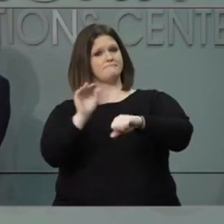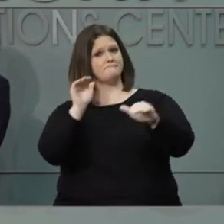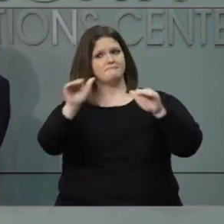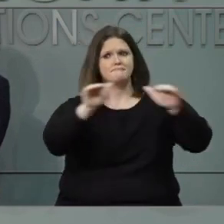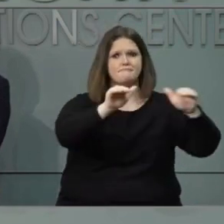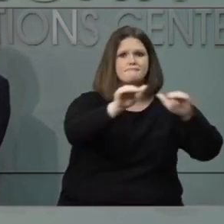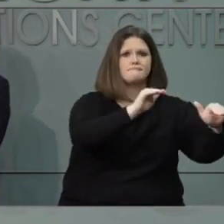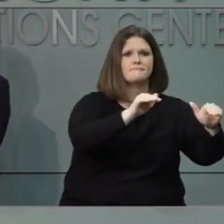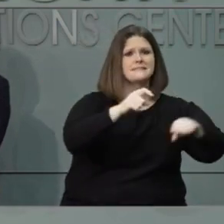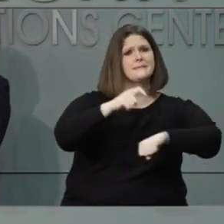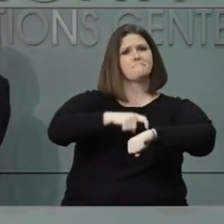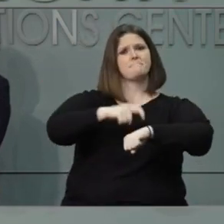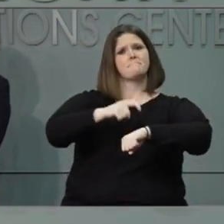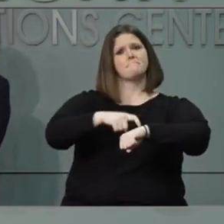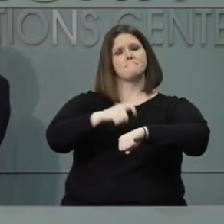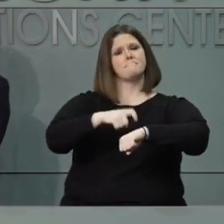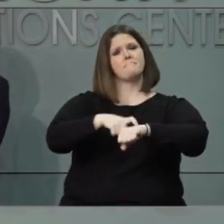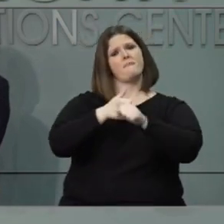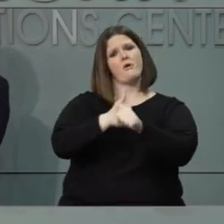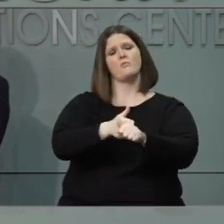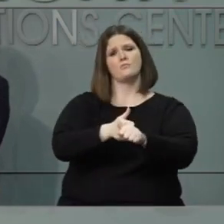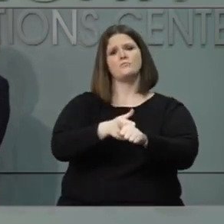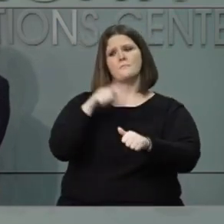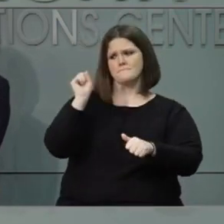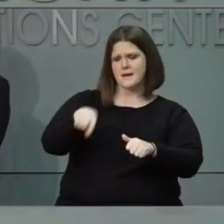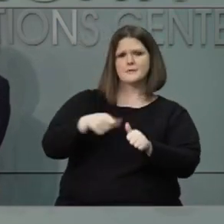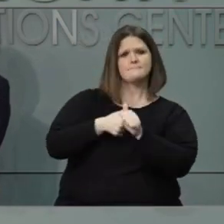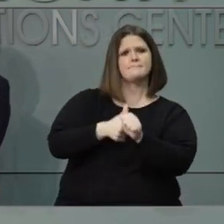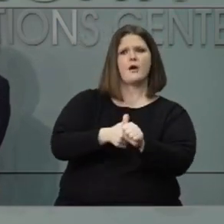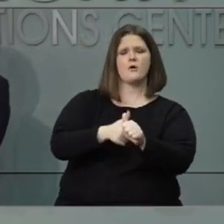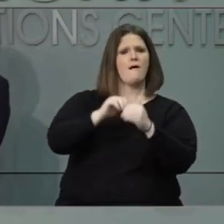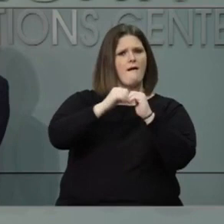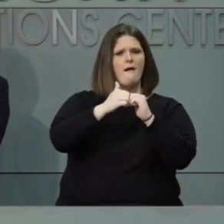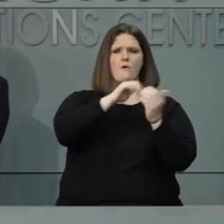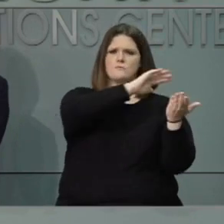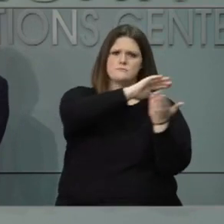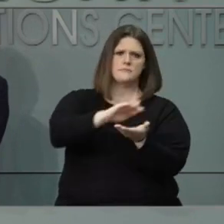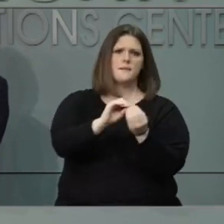to pull together and do what we need to do to stem the tide of these numbers.